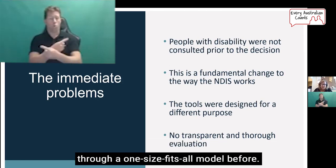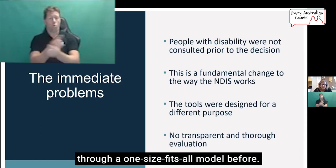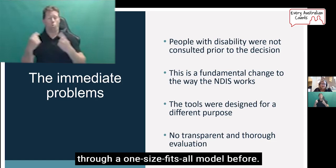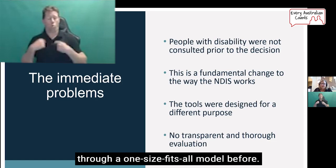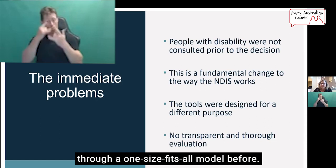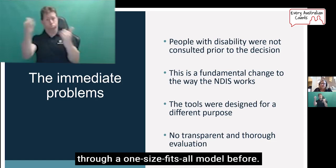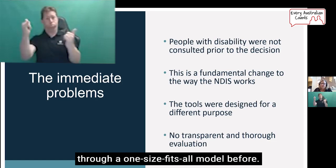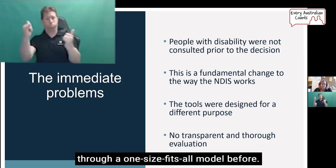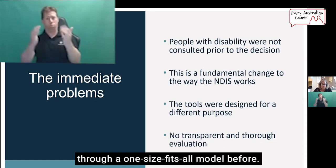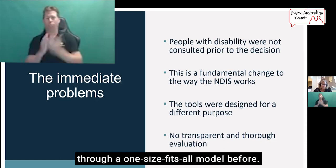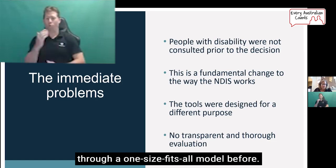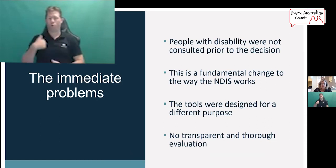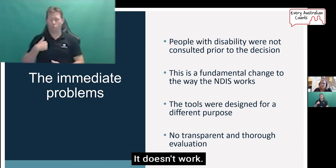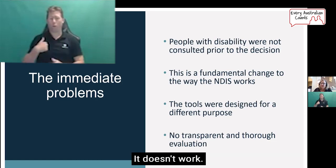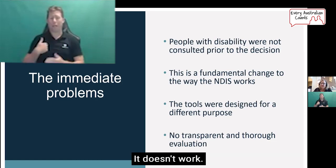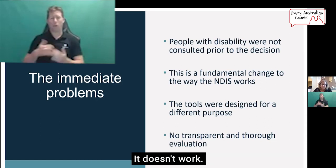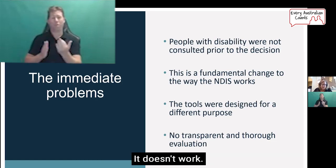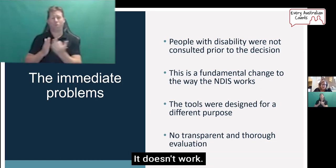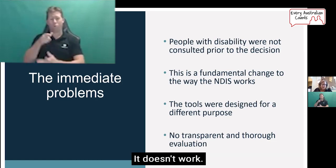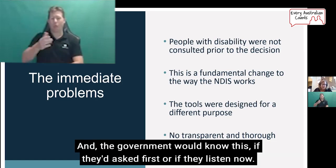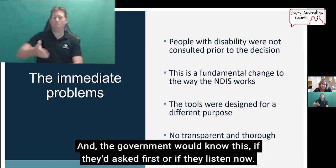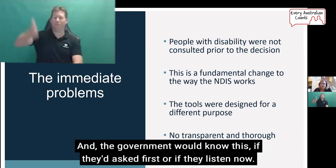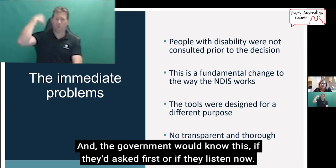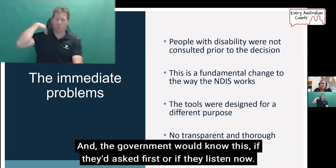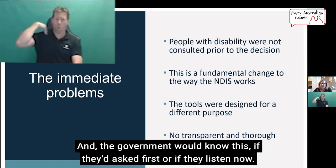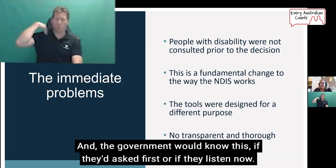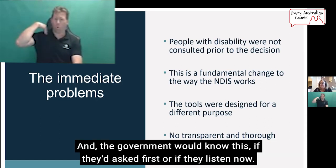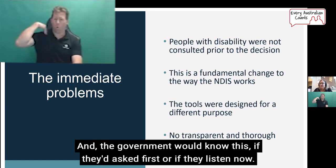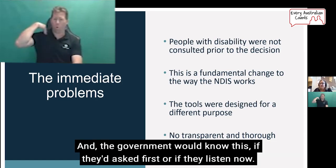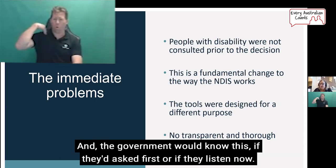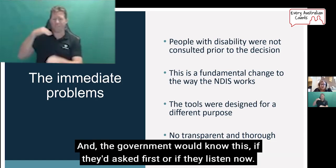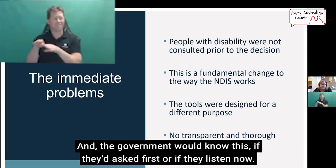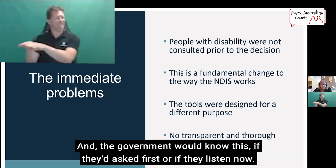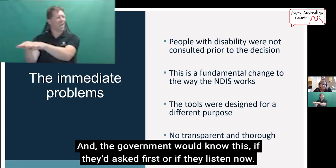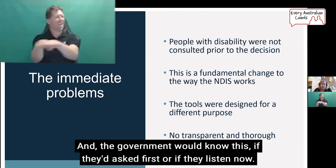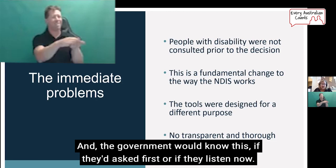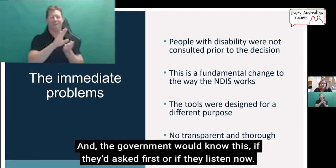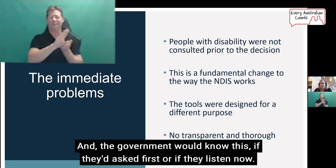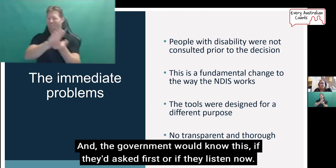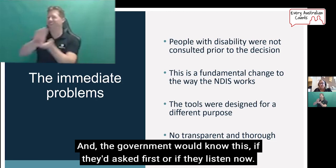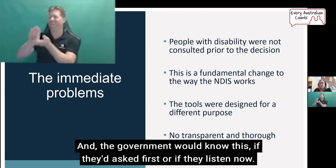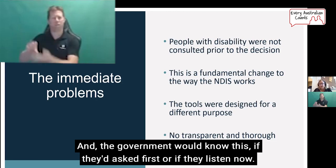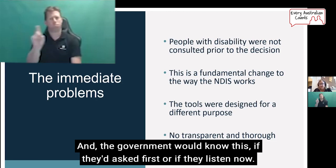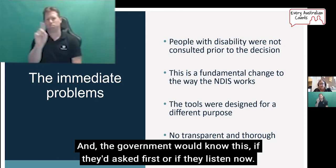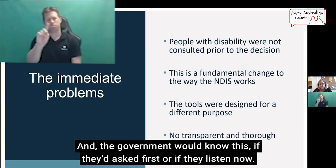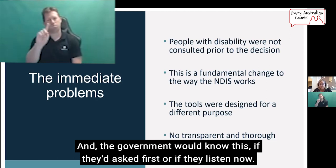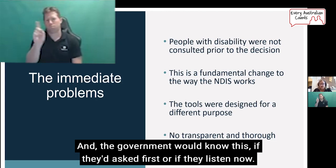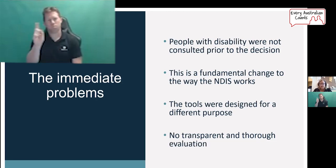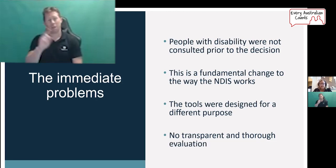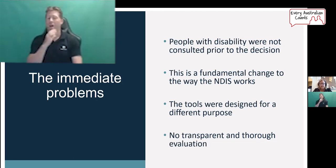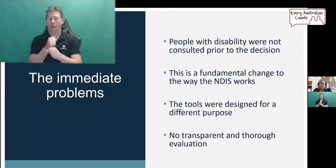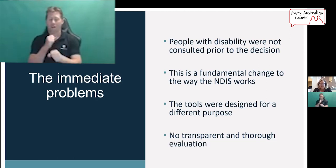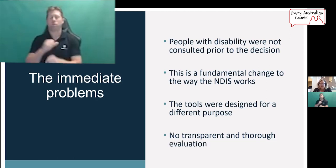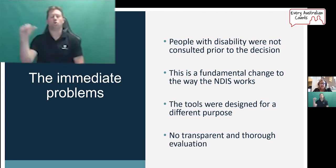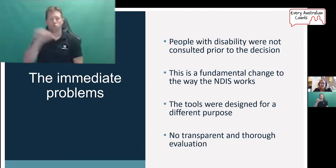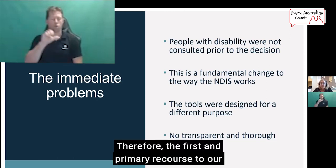been through a one-size-fits-all model before. It doesn't work. And the Government would know this if they'd asked first or if they listen now.